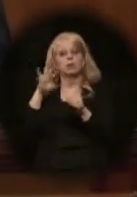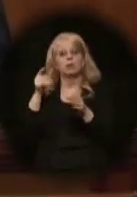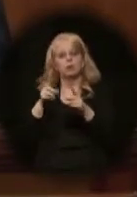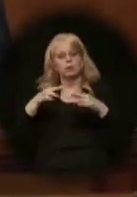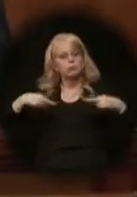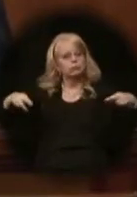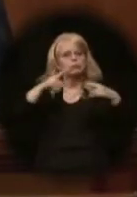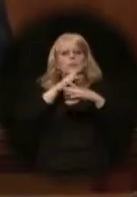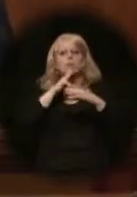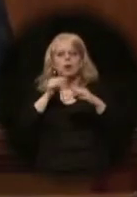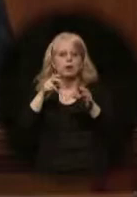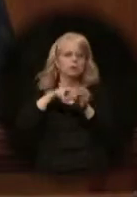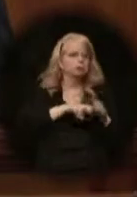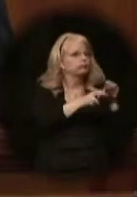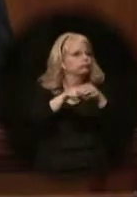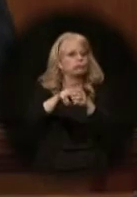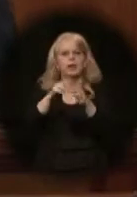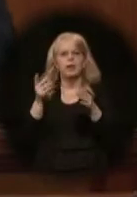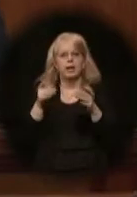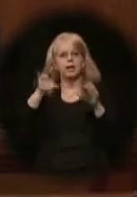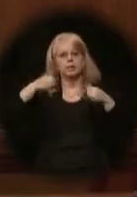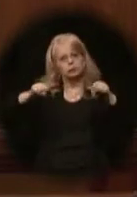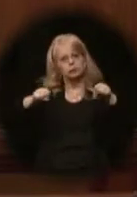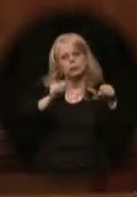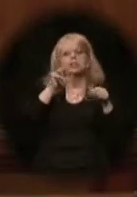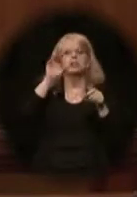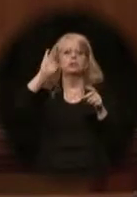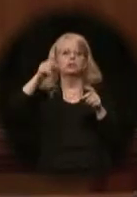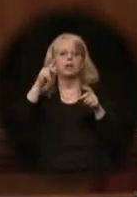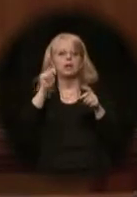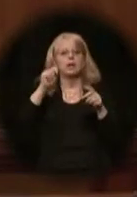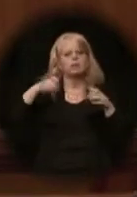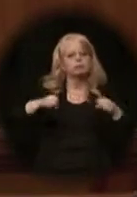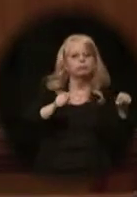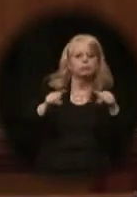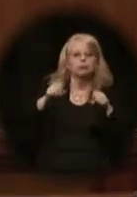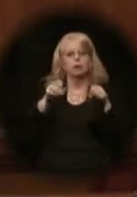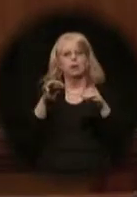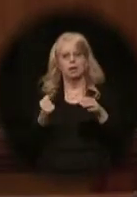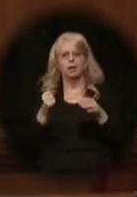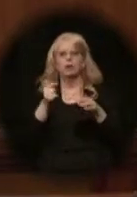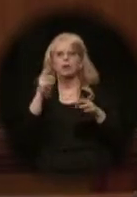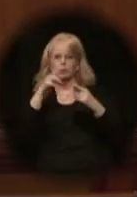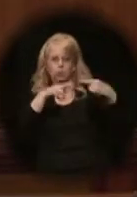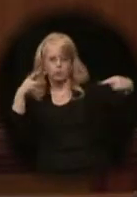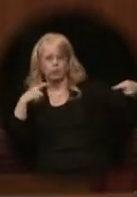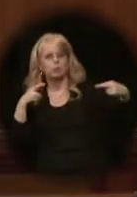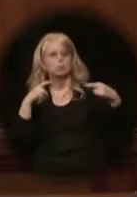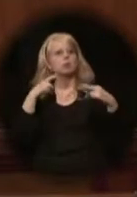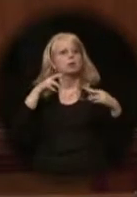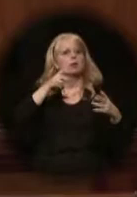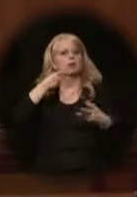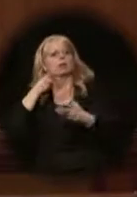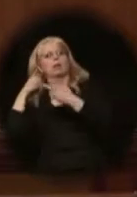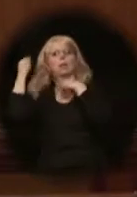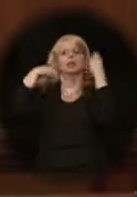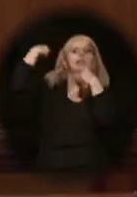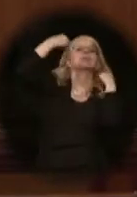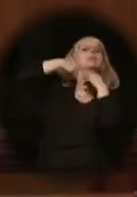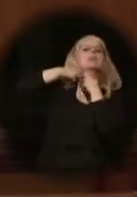people. A rope became wrapped around his neck and he was dragged behind the boat and nearly strangled to death.